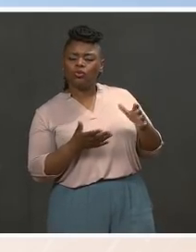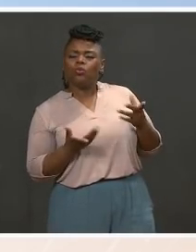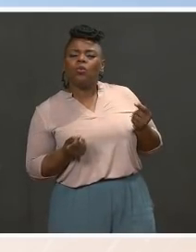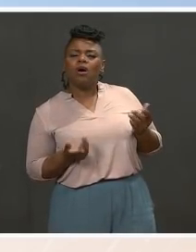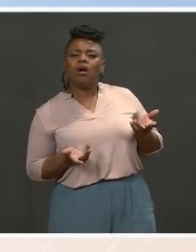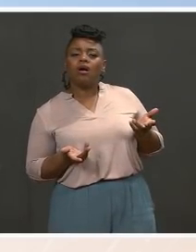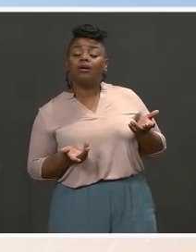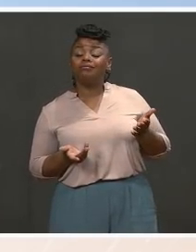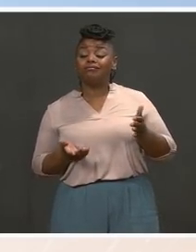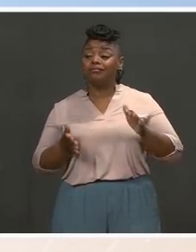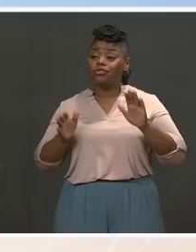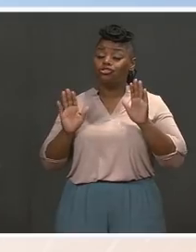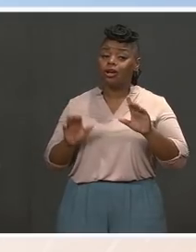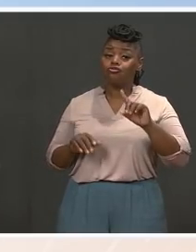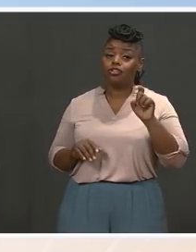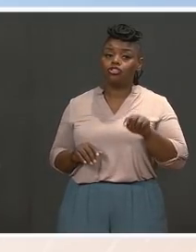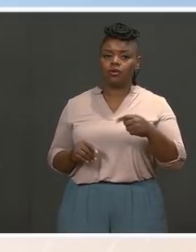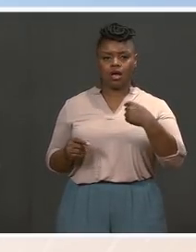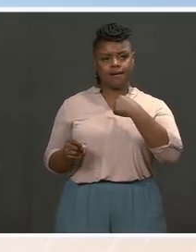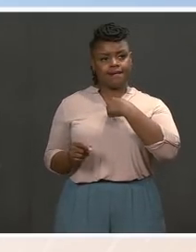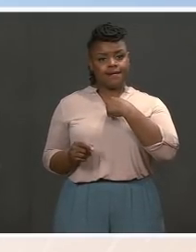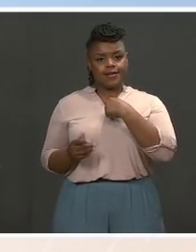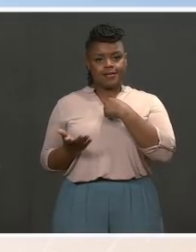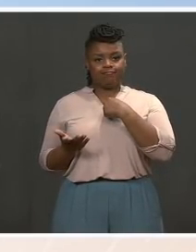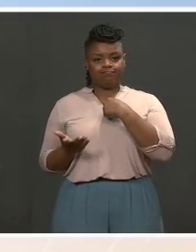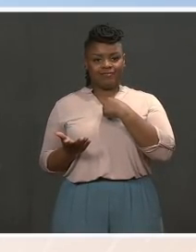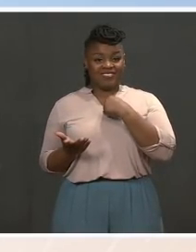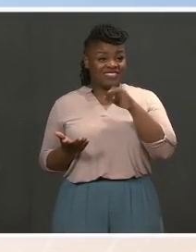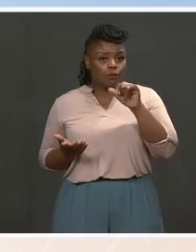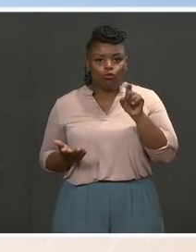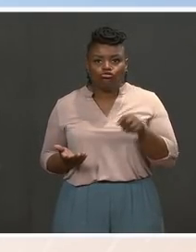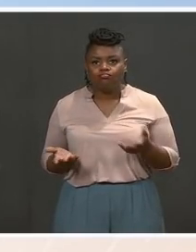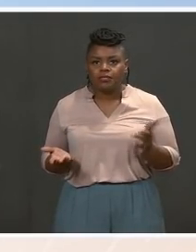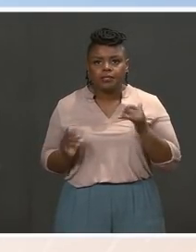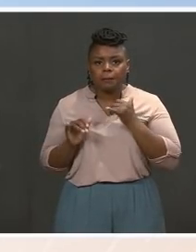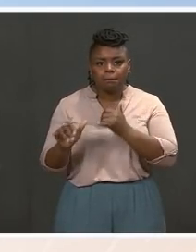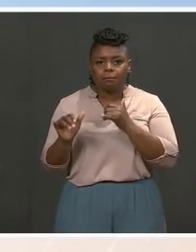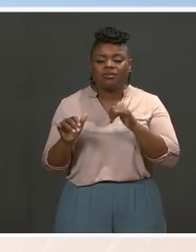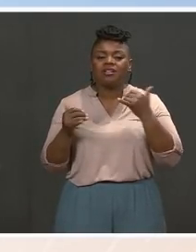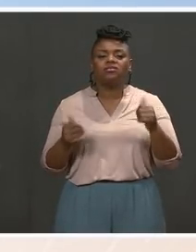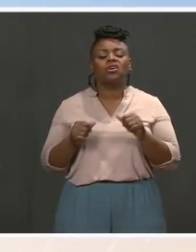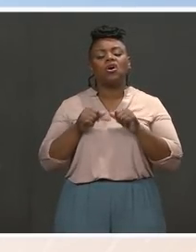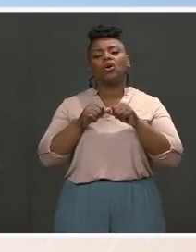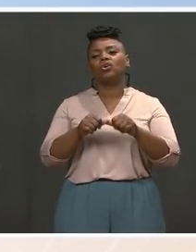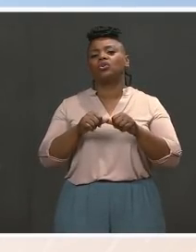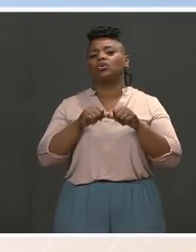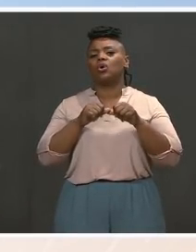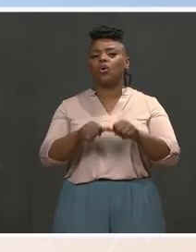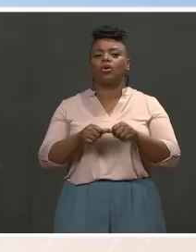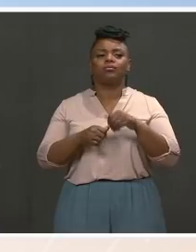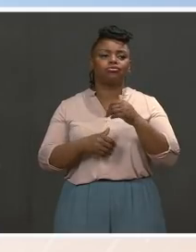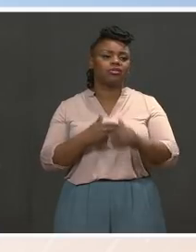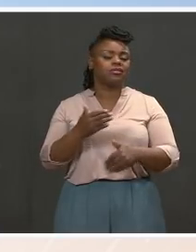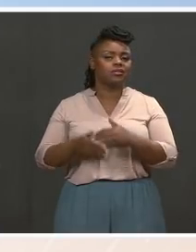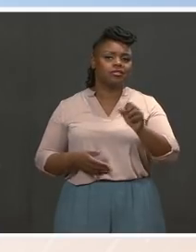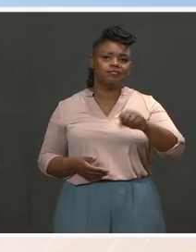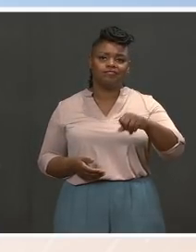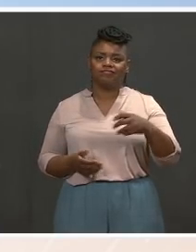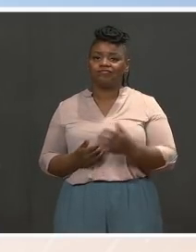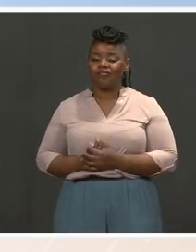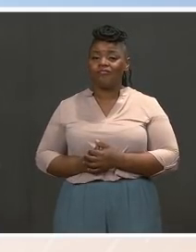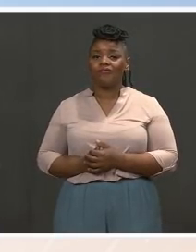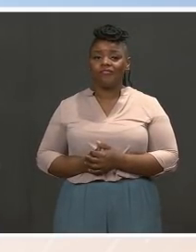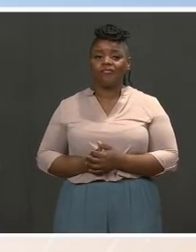question. I have it myself as well, but it's an ongoing policy process internally. I will say that his view, the Vice President's view, and our policy